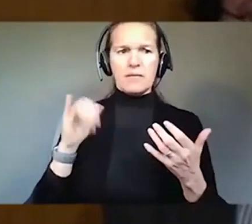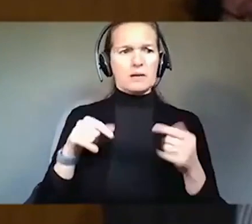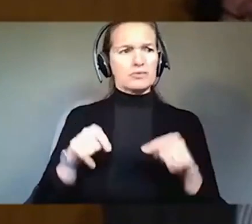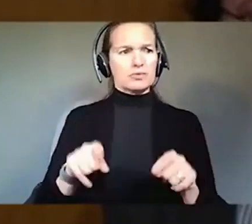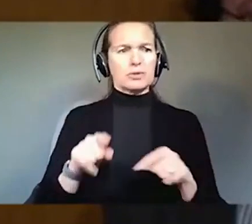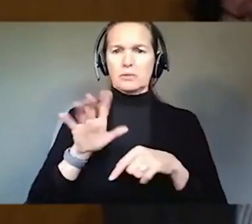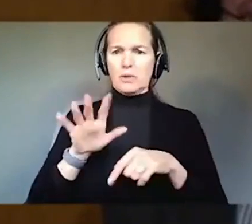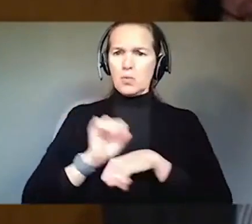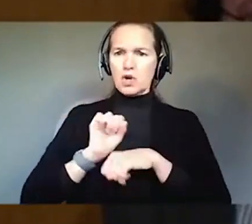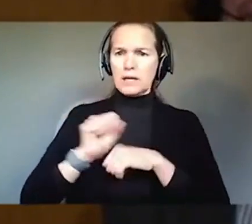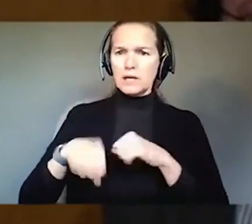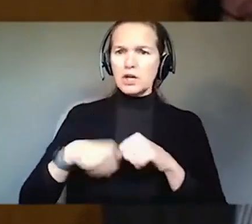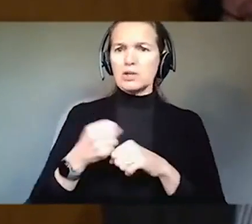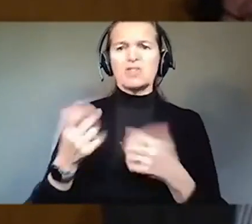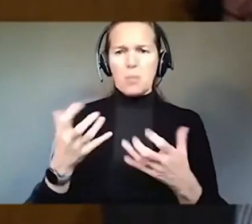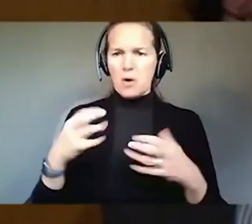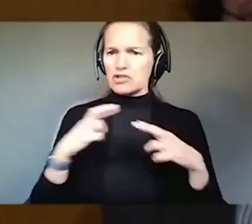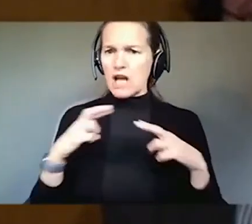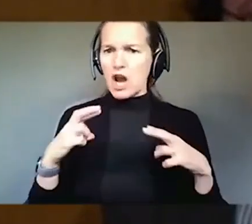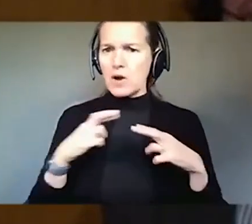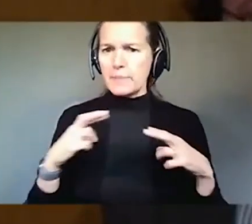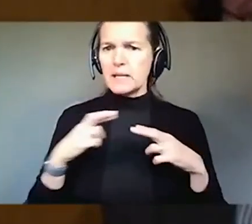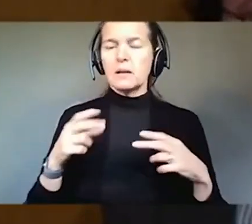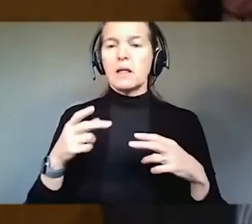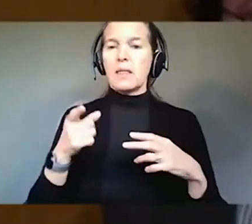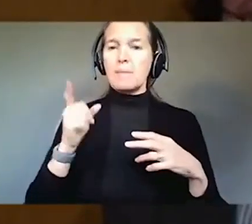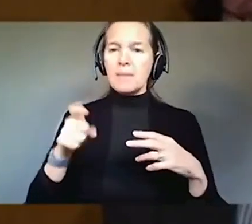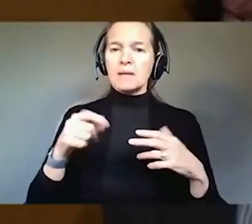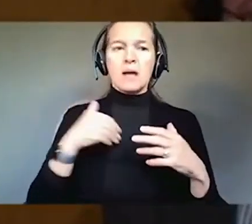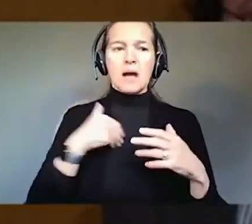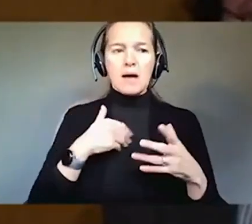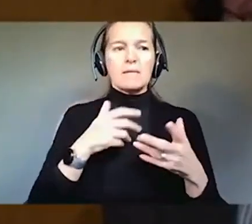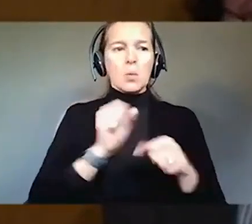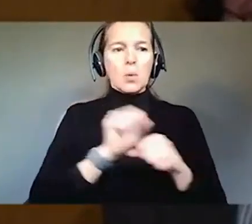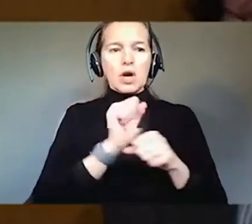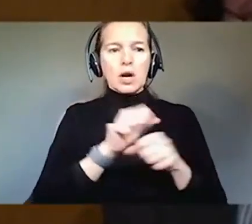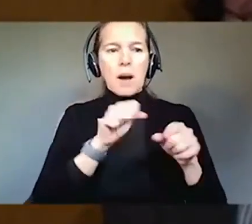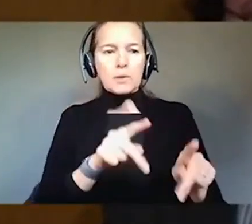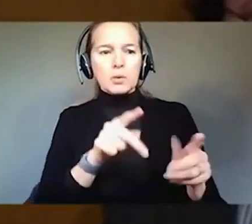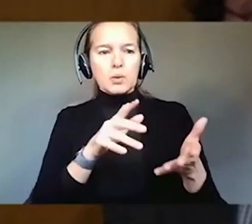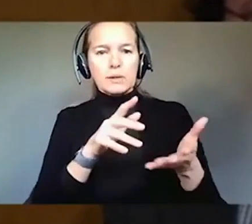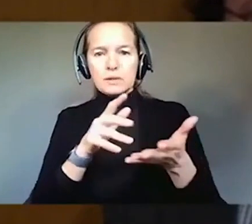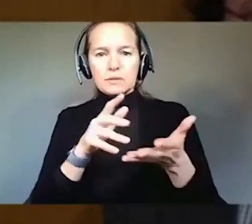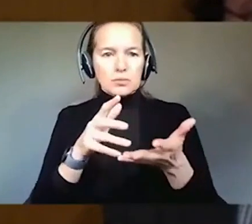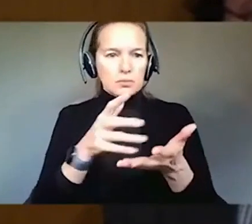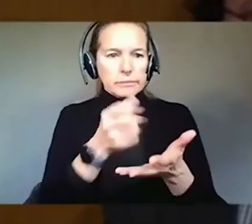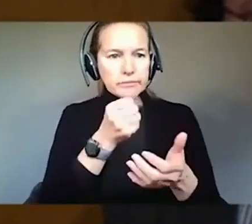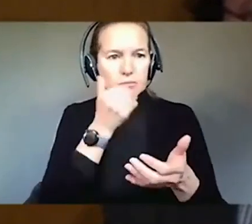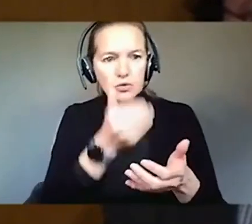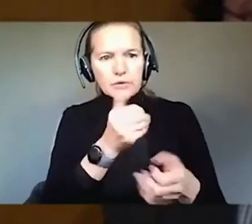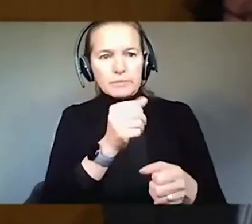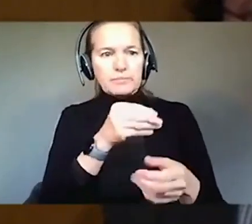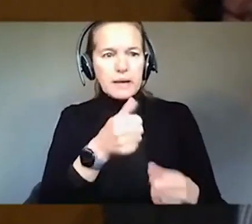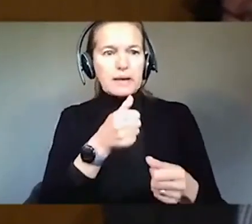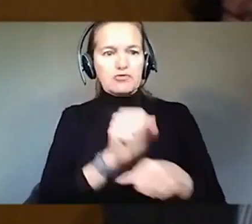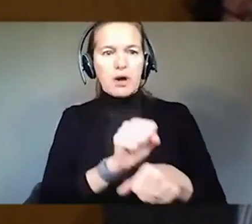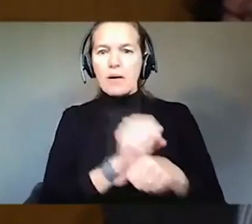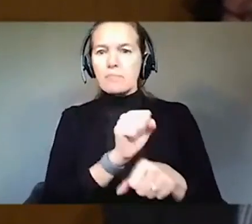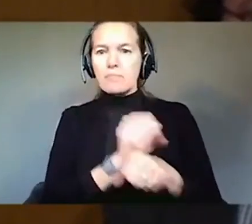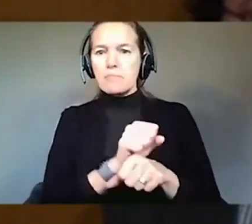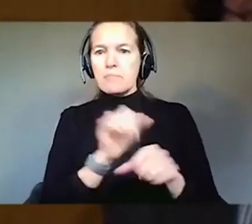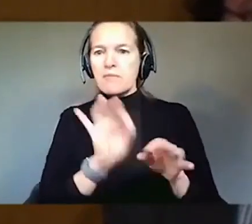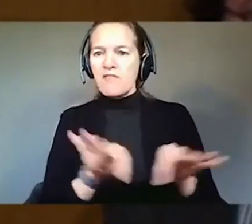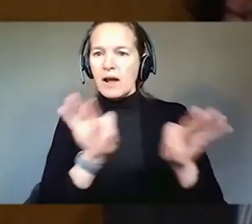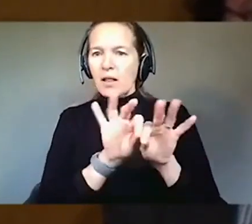retirement, they need employment opportunities and supportive services to help them secure and maintain good paying jobs. And it's just absolutely vital.